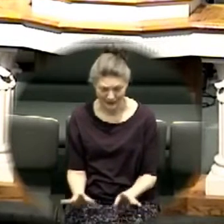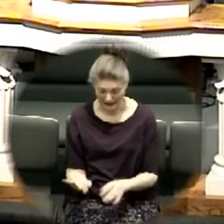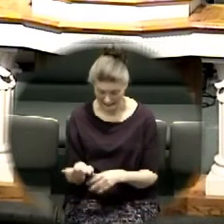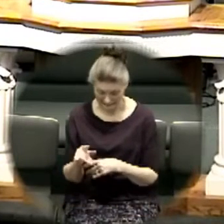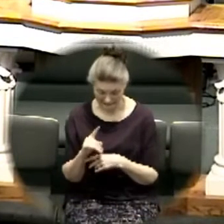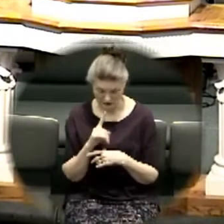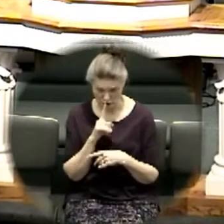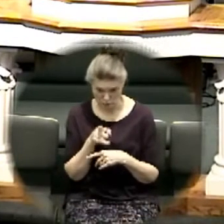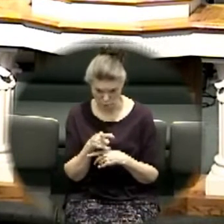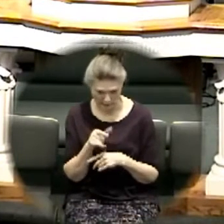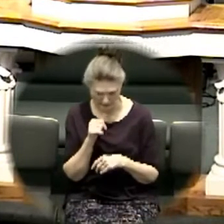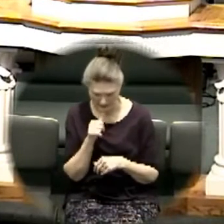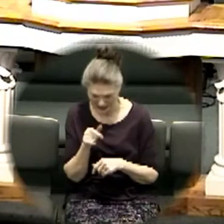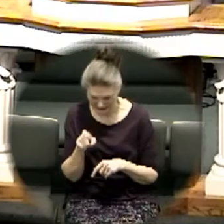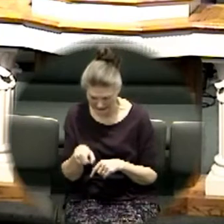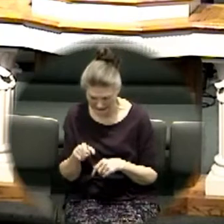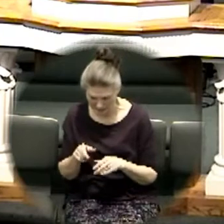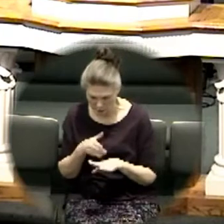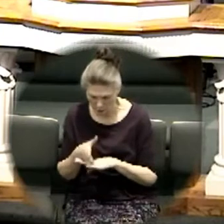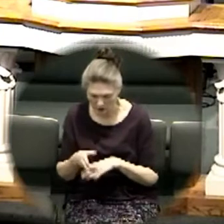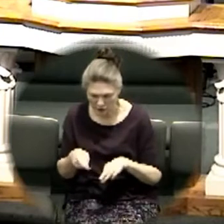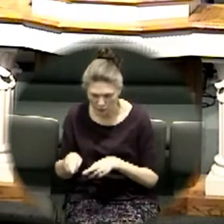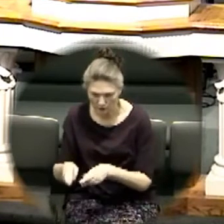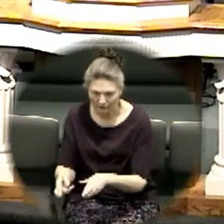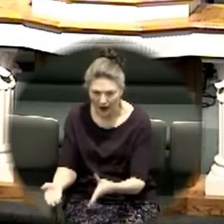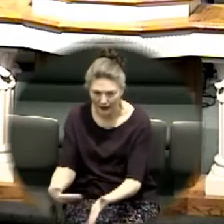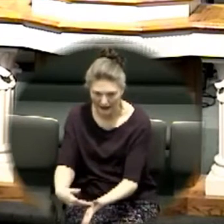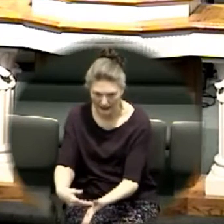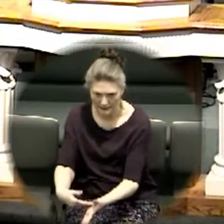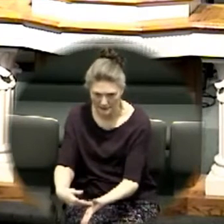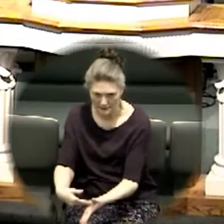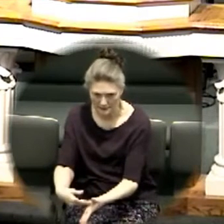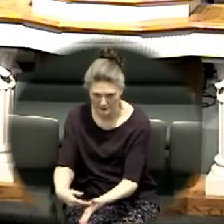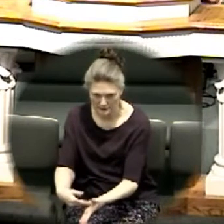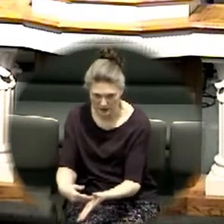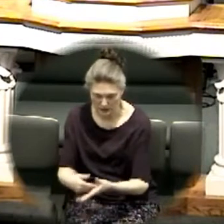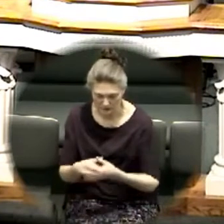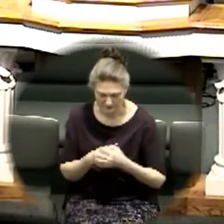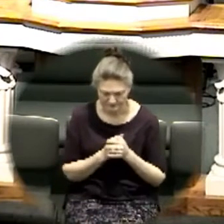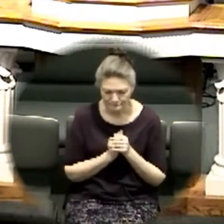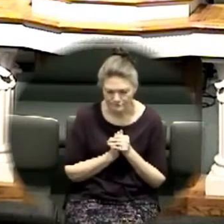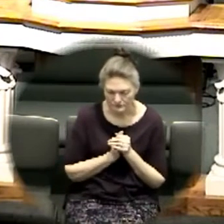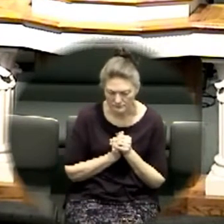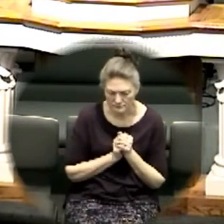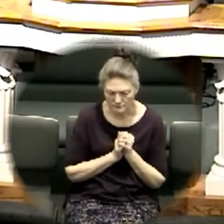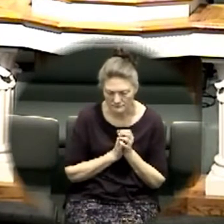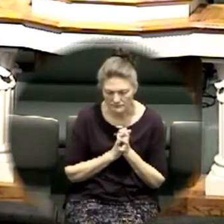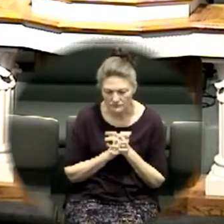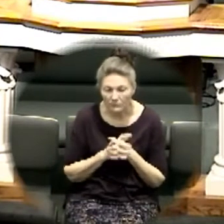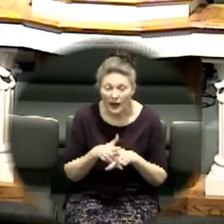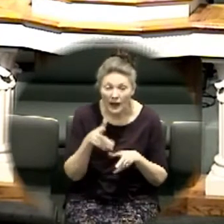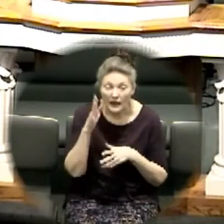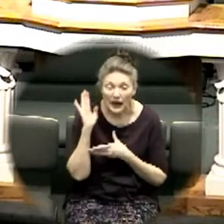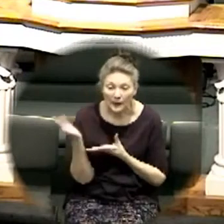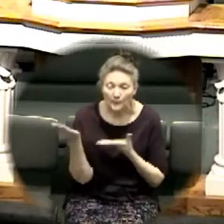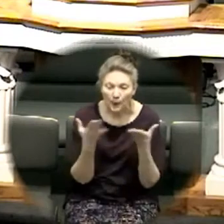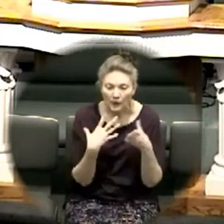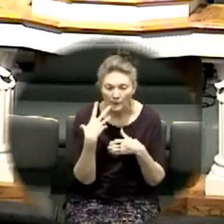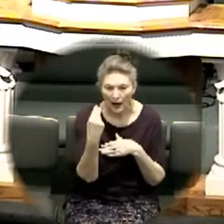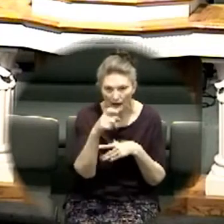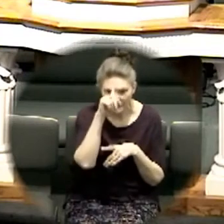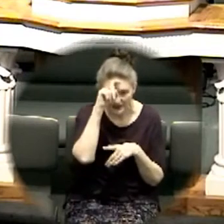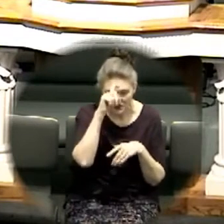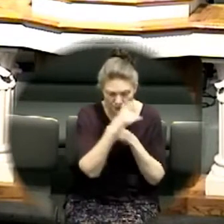we will all need to experience the miraculous in our journey oh really yes god brought them out of